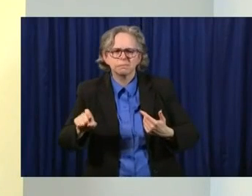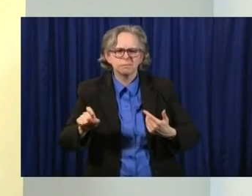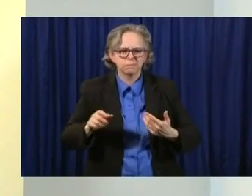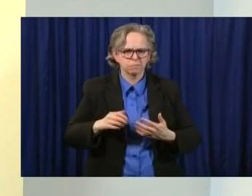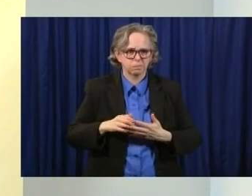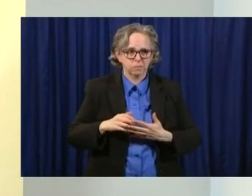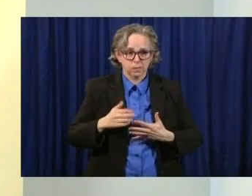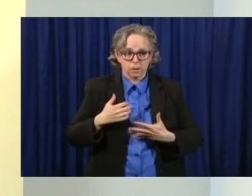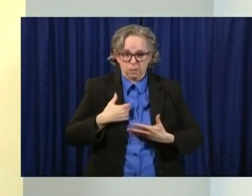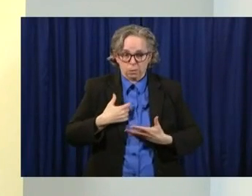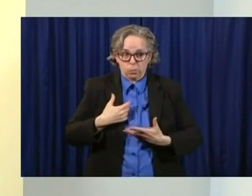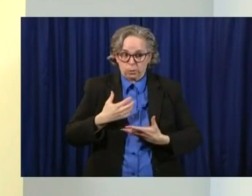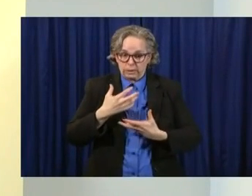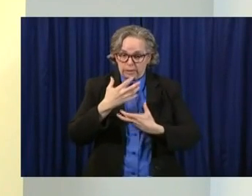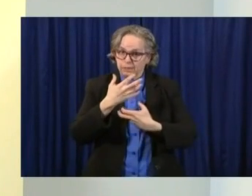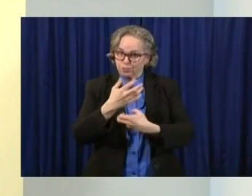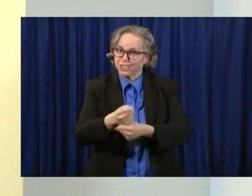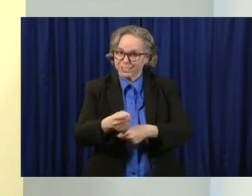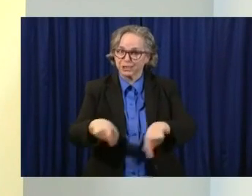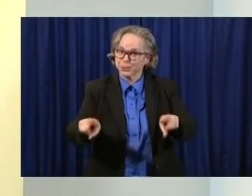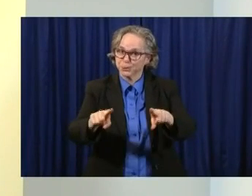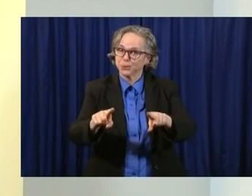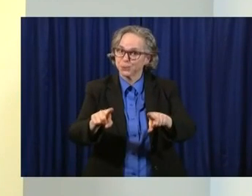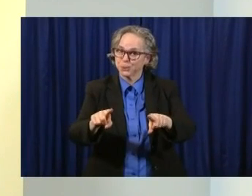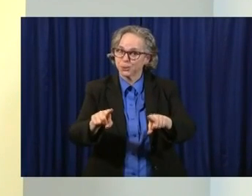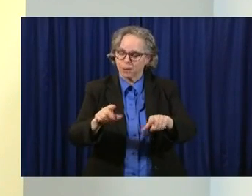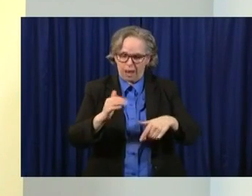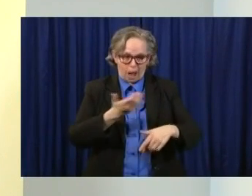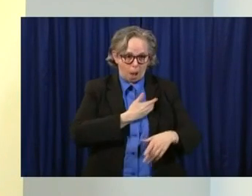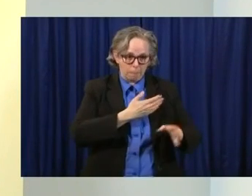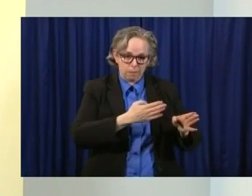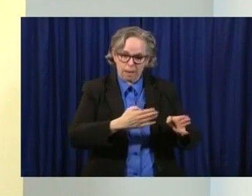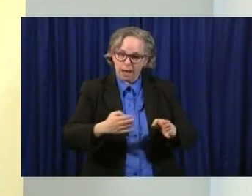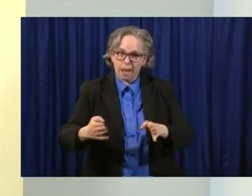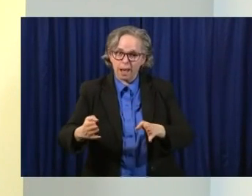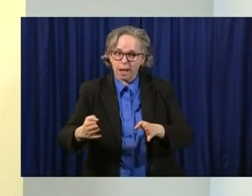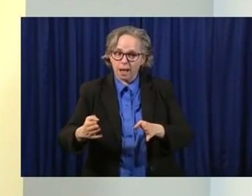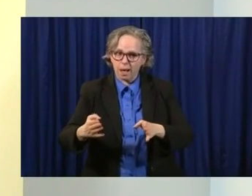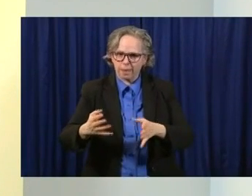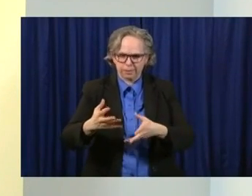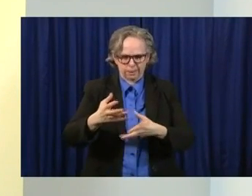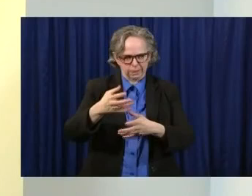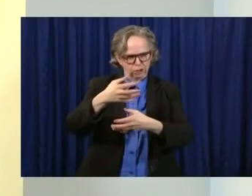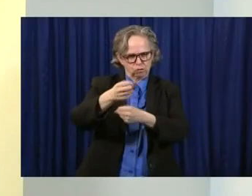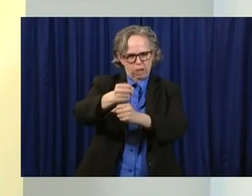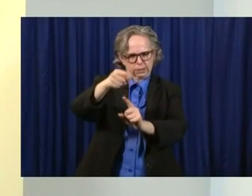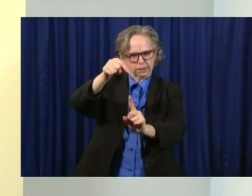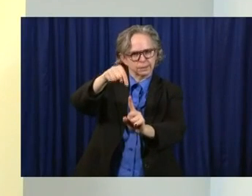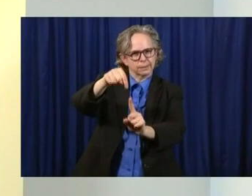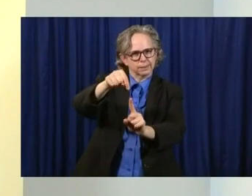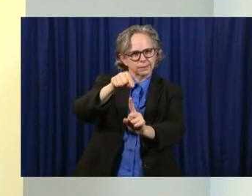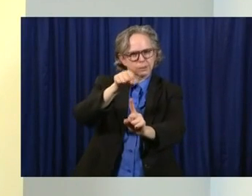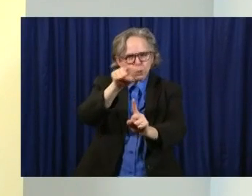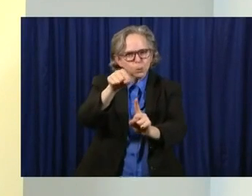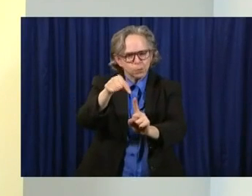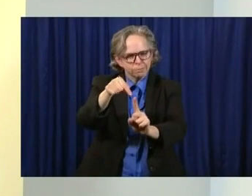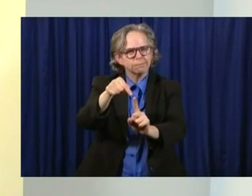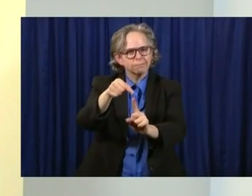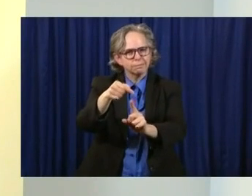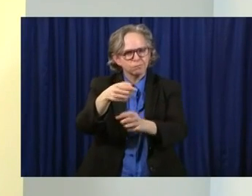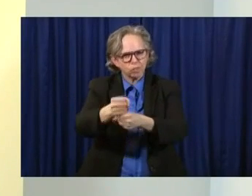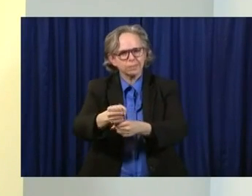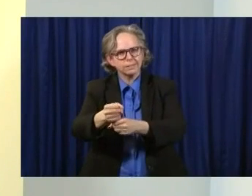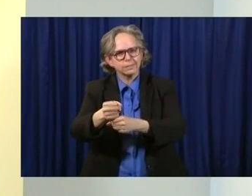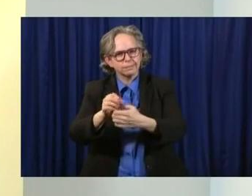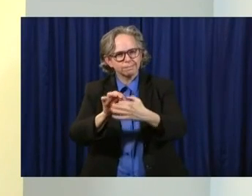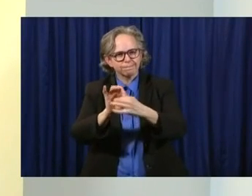We're building a plan that depends on it. And Ohio is in great shape today, thanks to